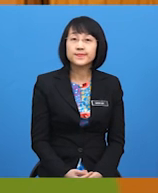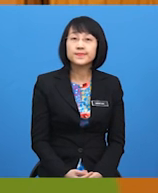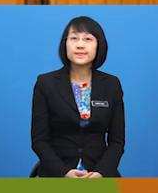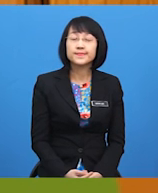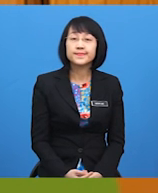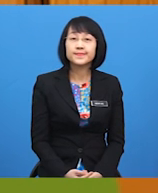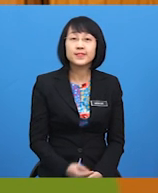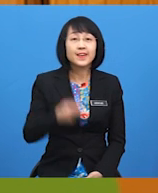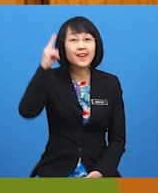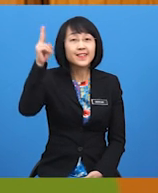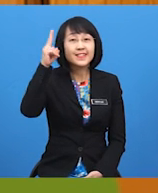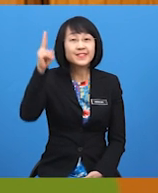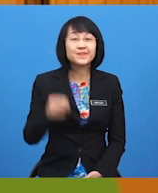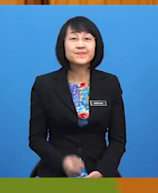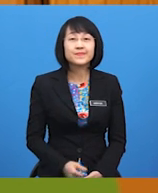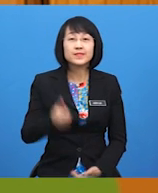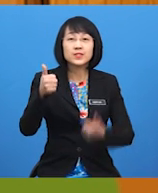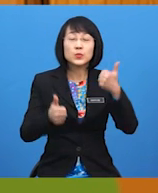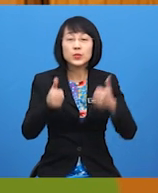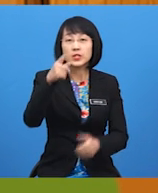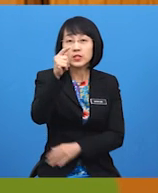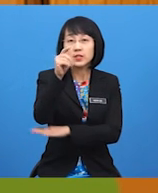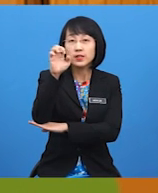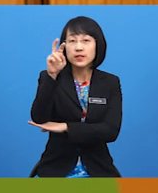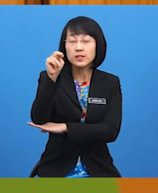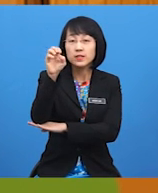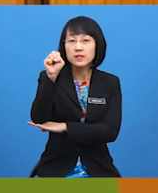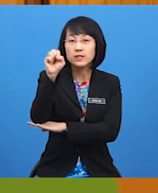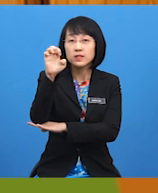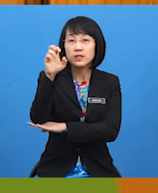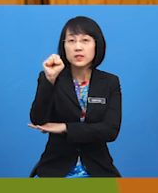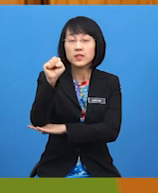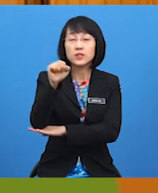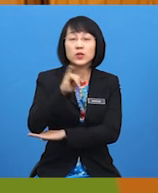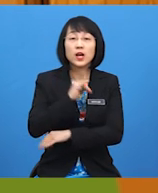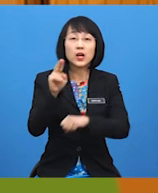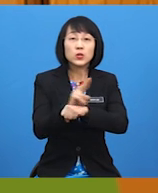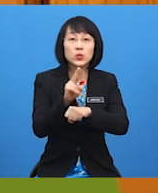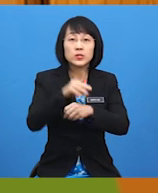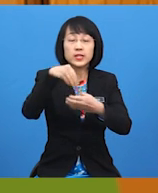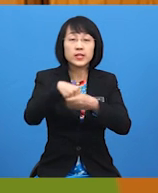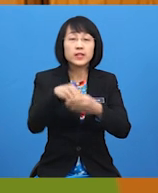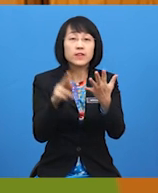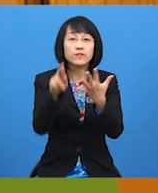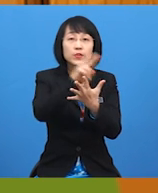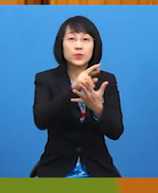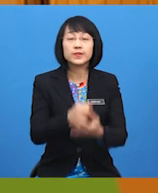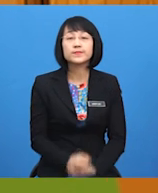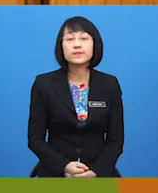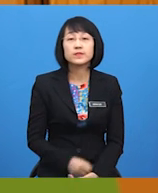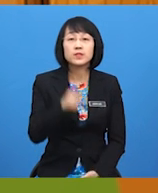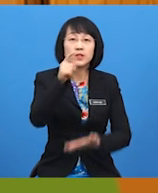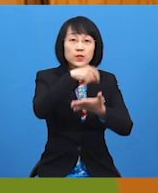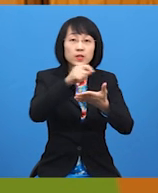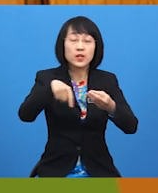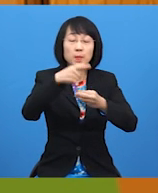Hey Uncle, which tenses should I use in the review? Well, since you are writing